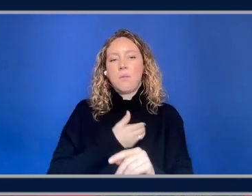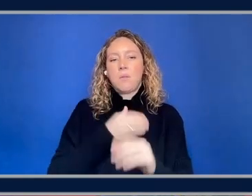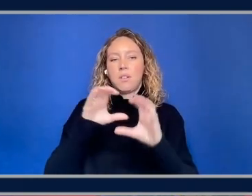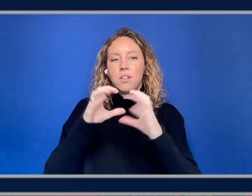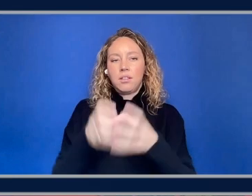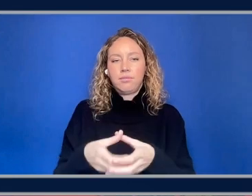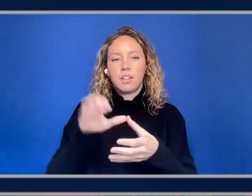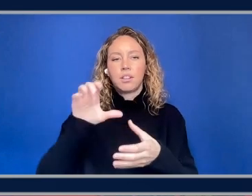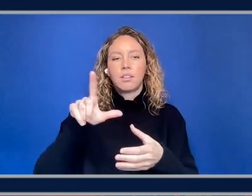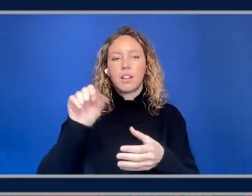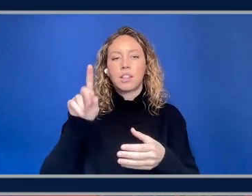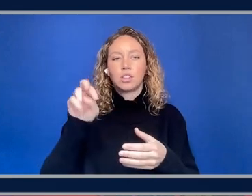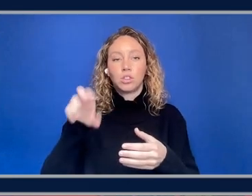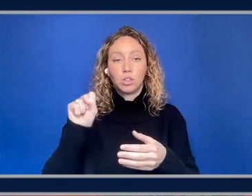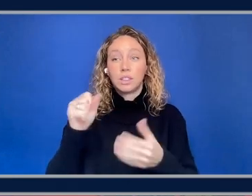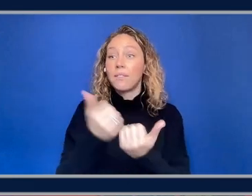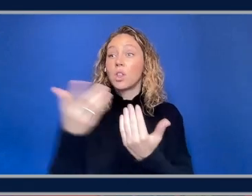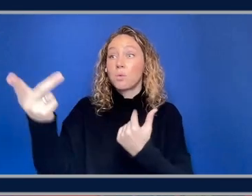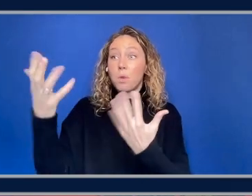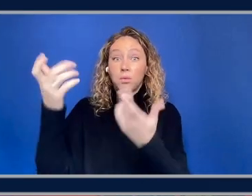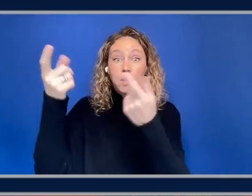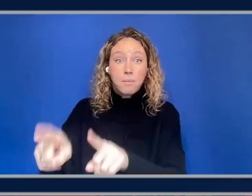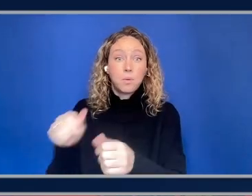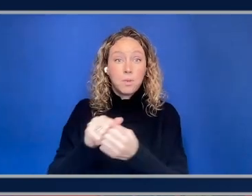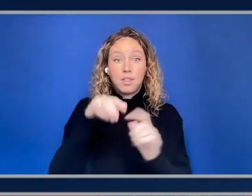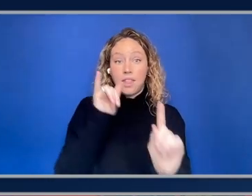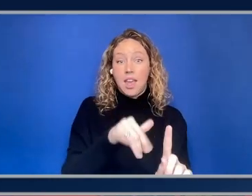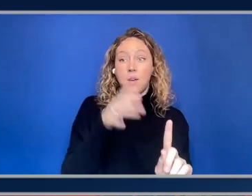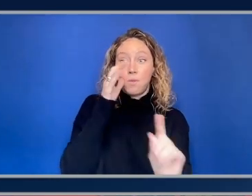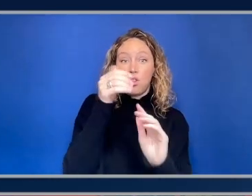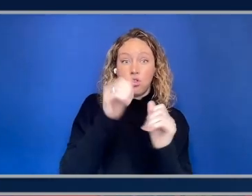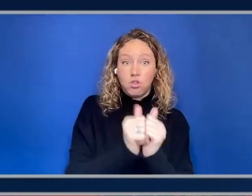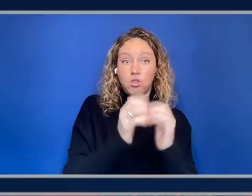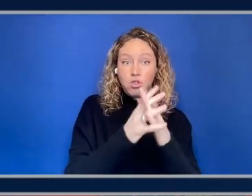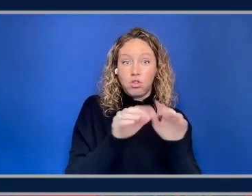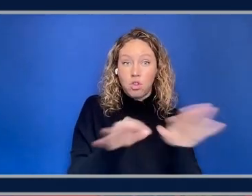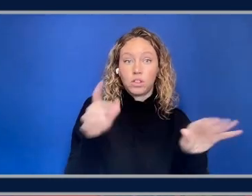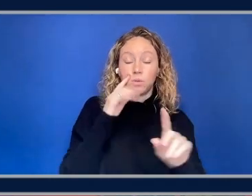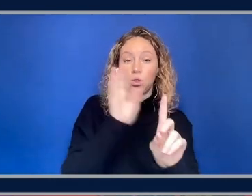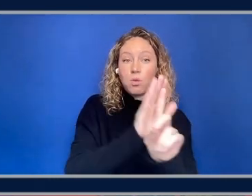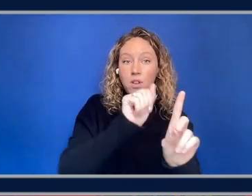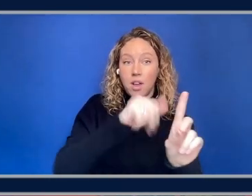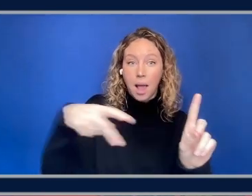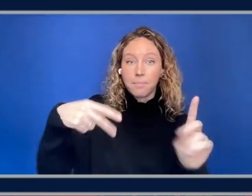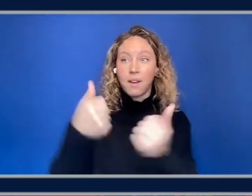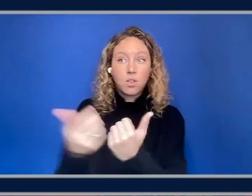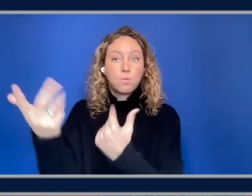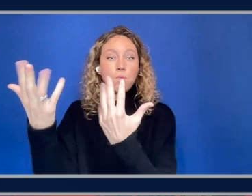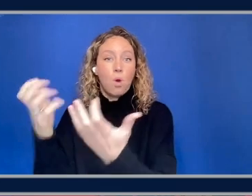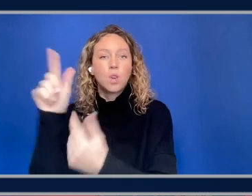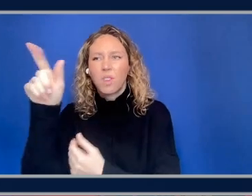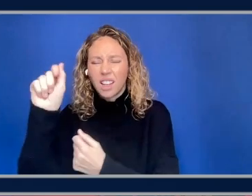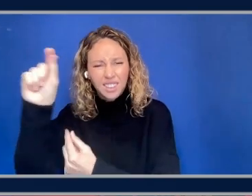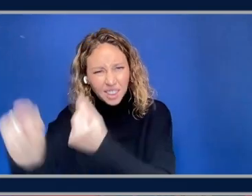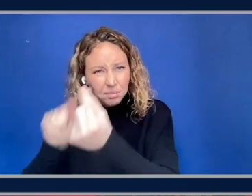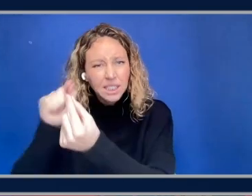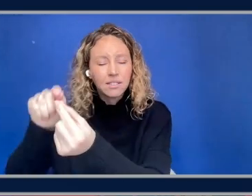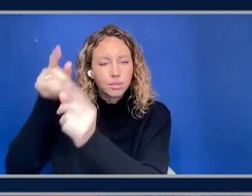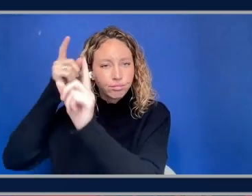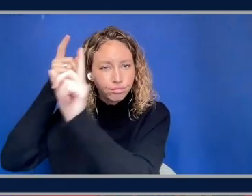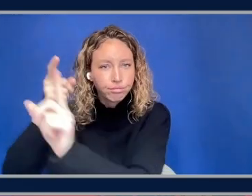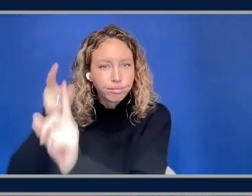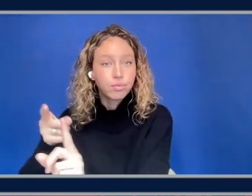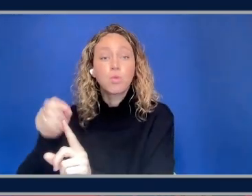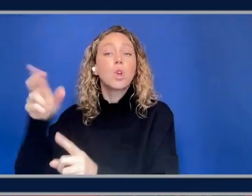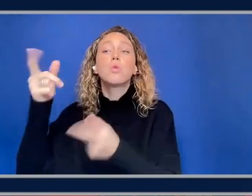to be true about the compute that auto mode will launch in service of your applications. You can be as specific or as sort of general